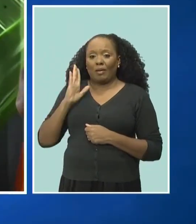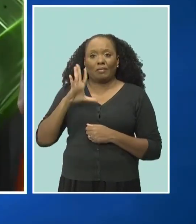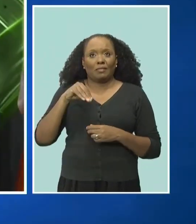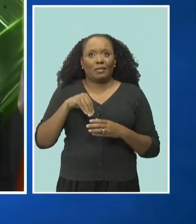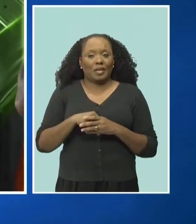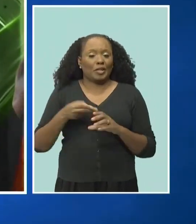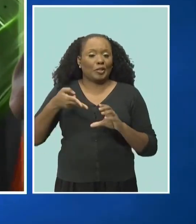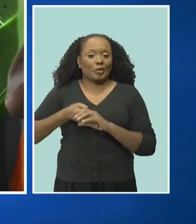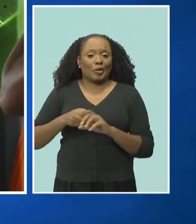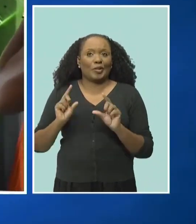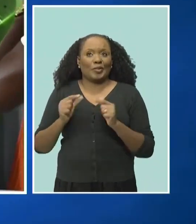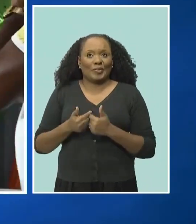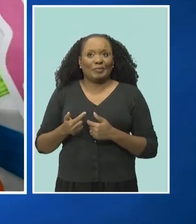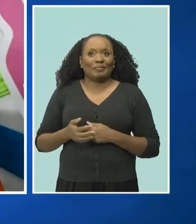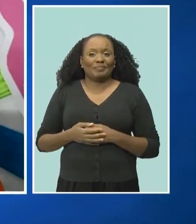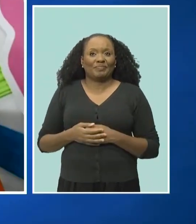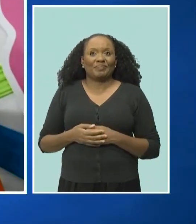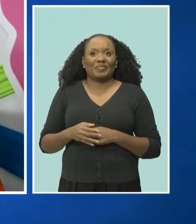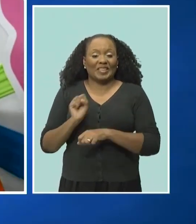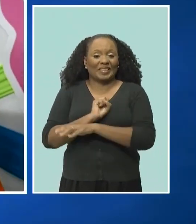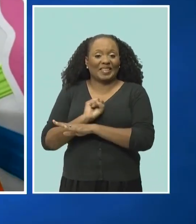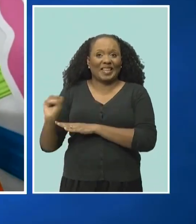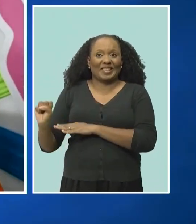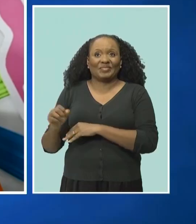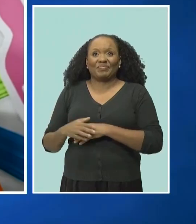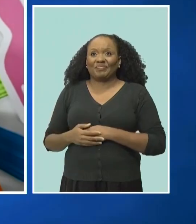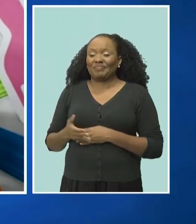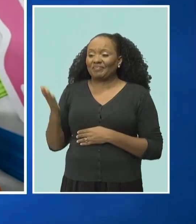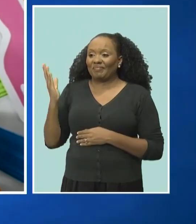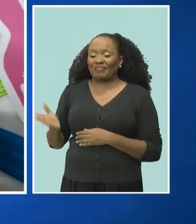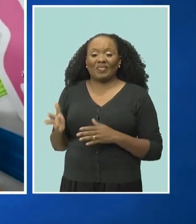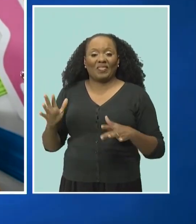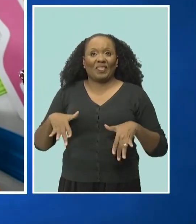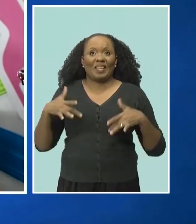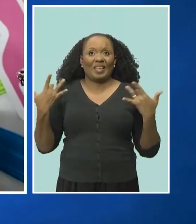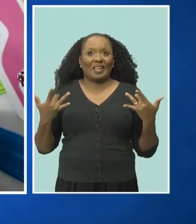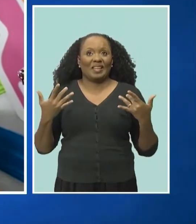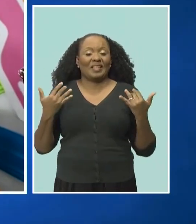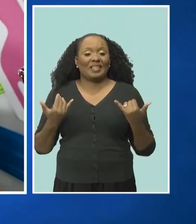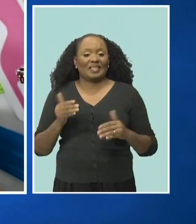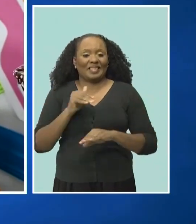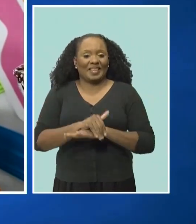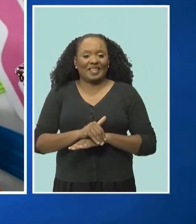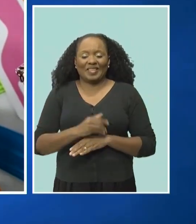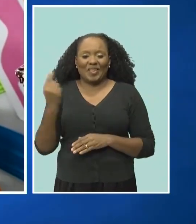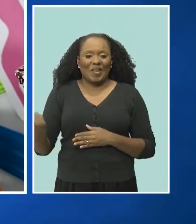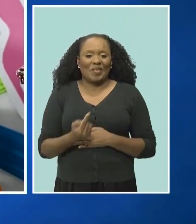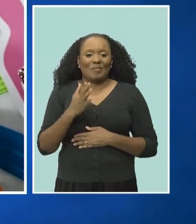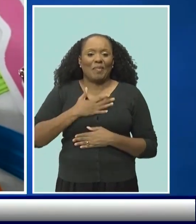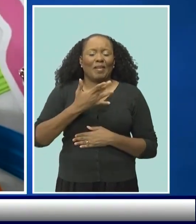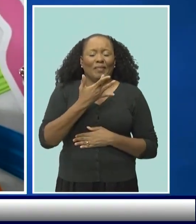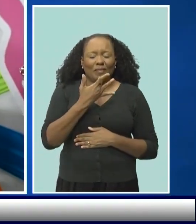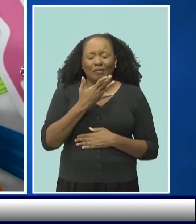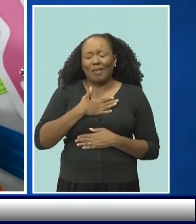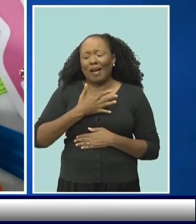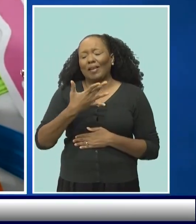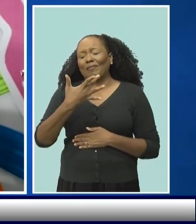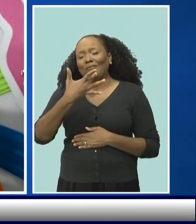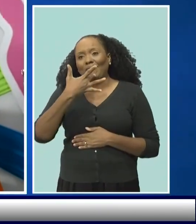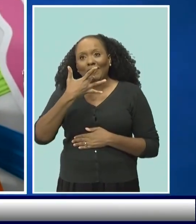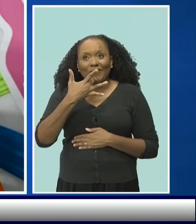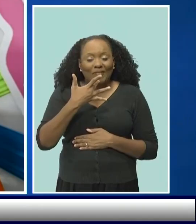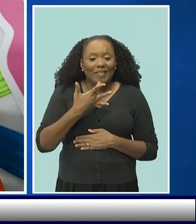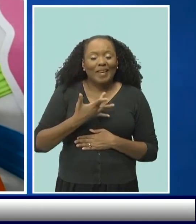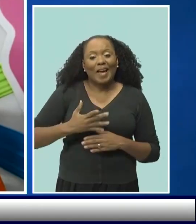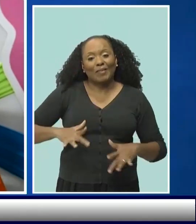joined the group on stage. This event tonight at Oyston's is always my favorite, favorite event of the festival